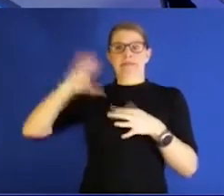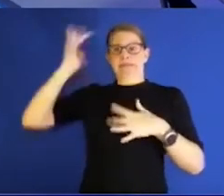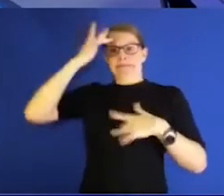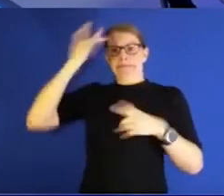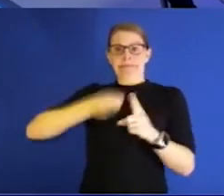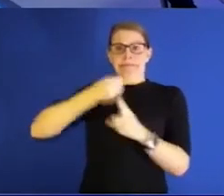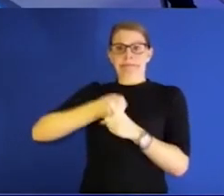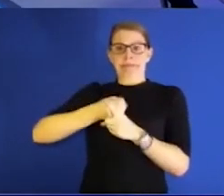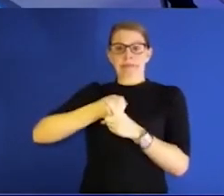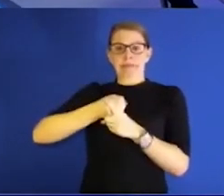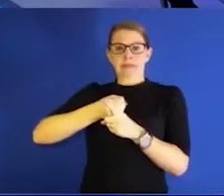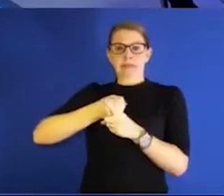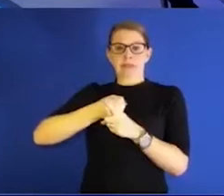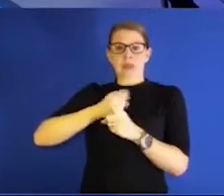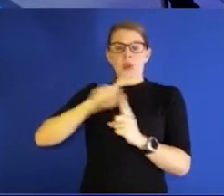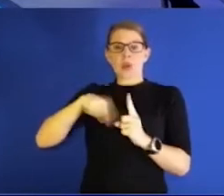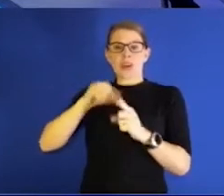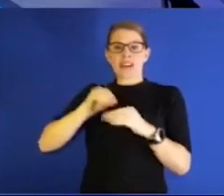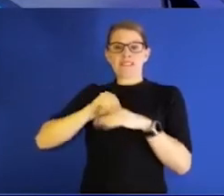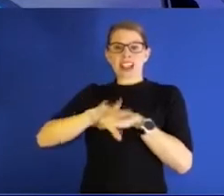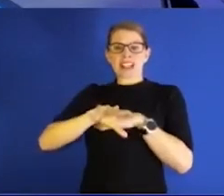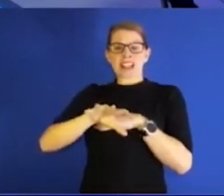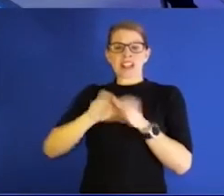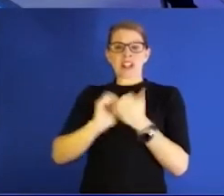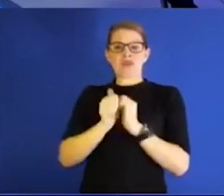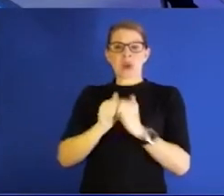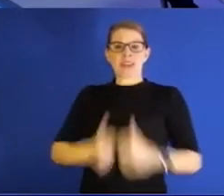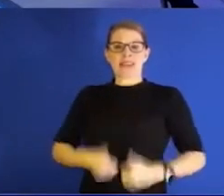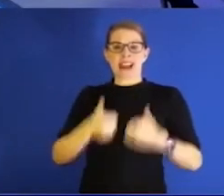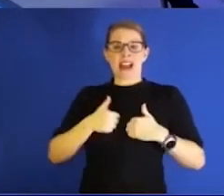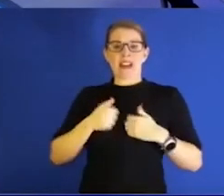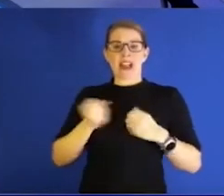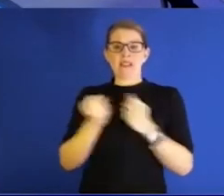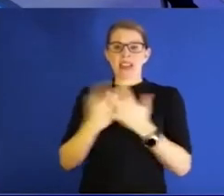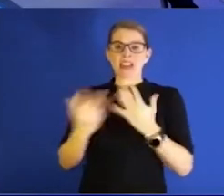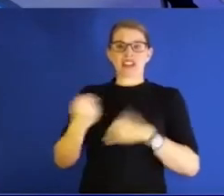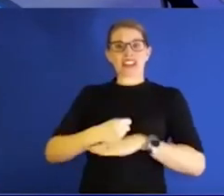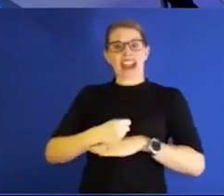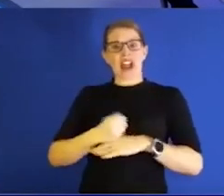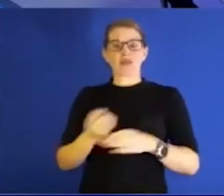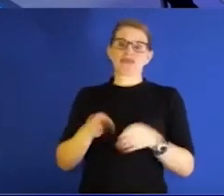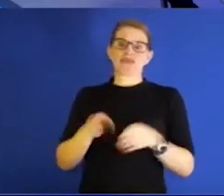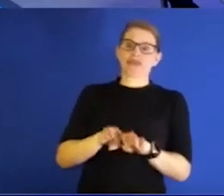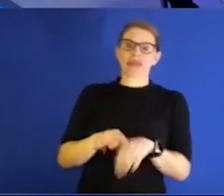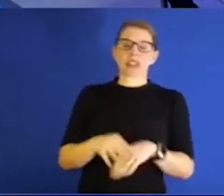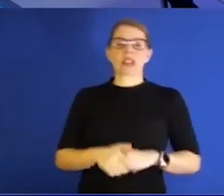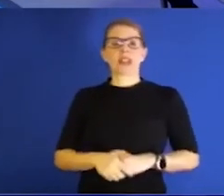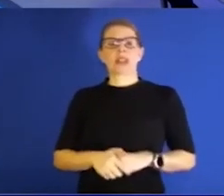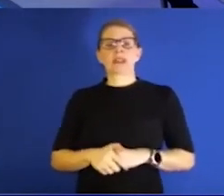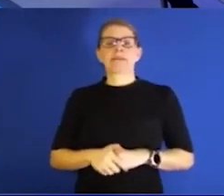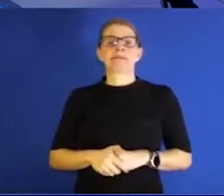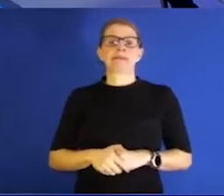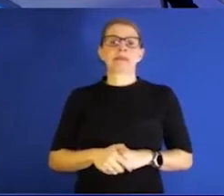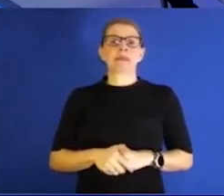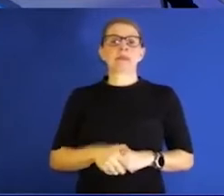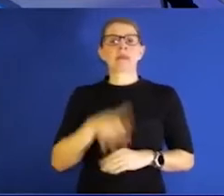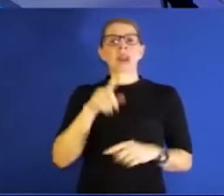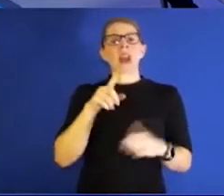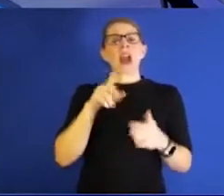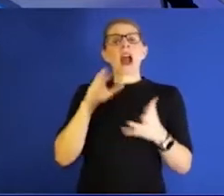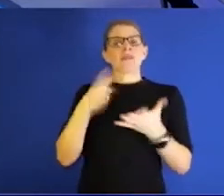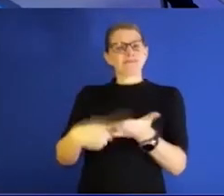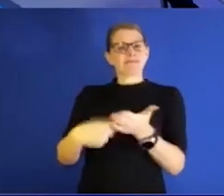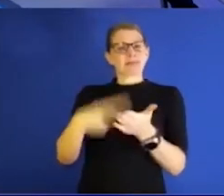when it affected our sports life and we saw things shut down. And so I want to talk about what you remember from that time,